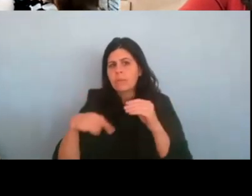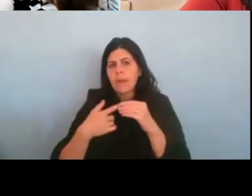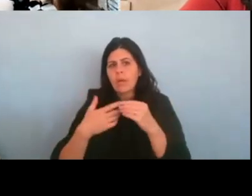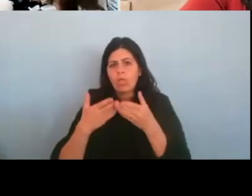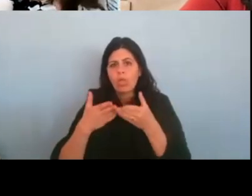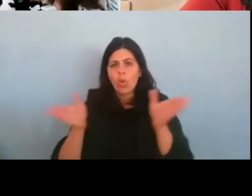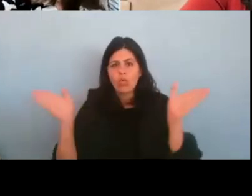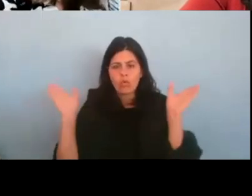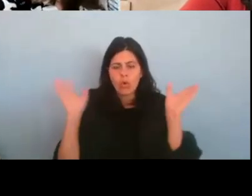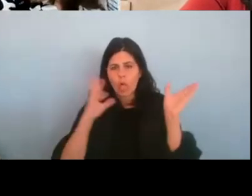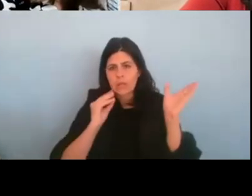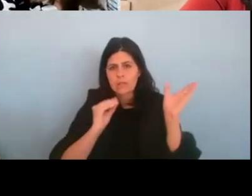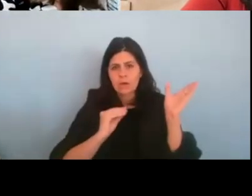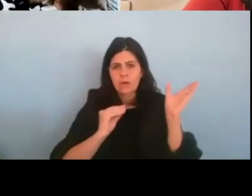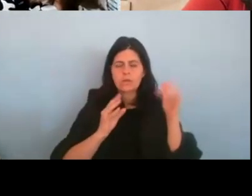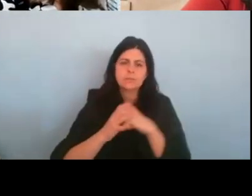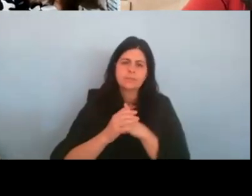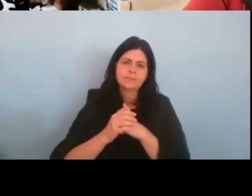experience.